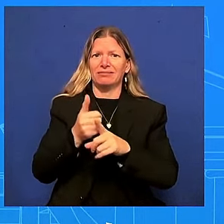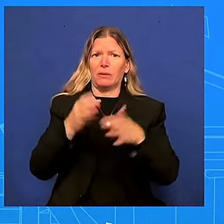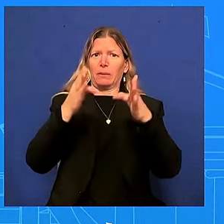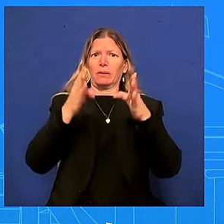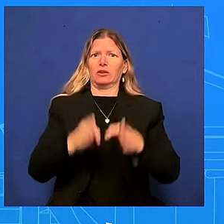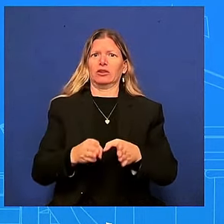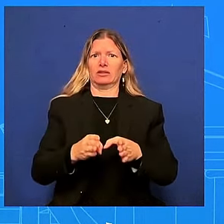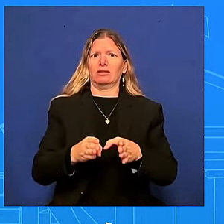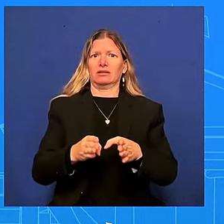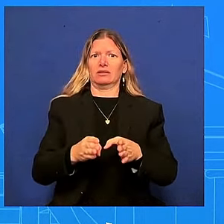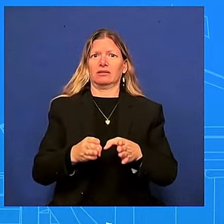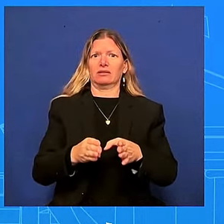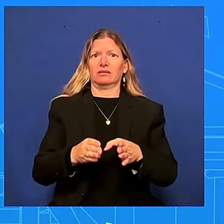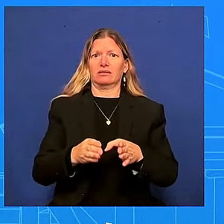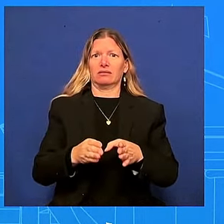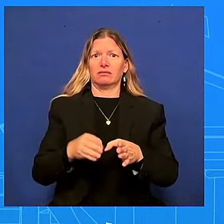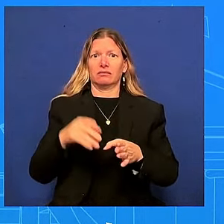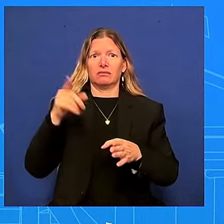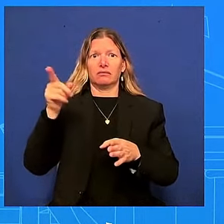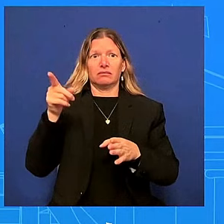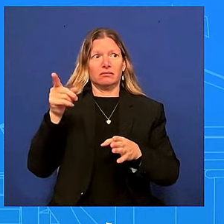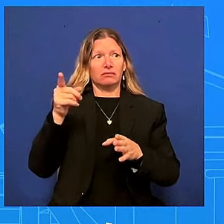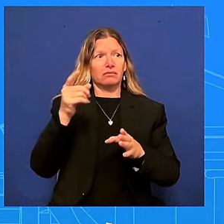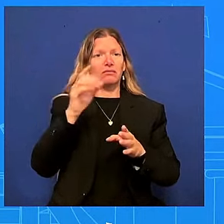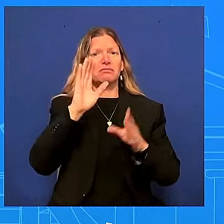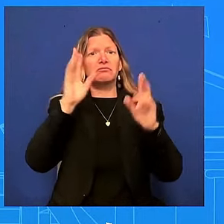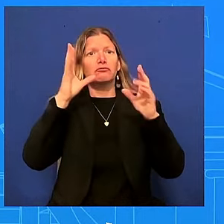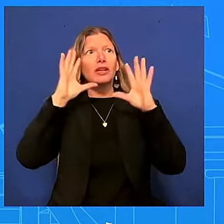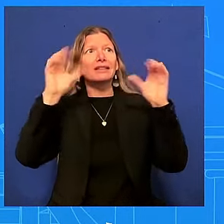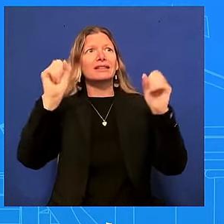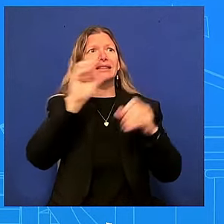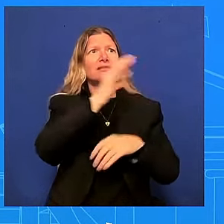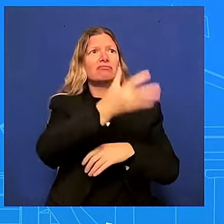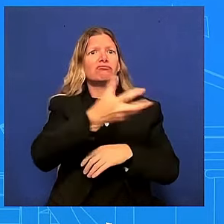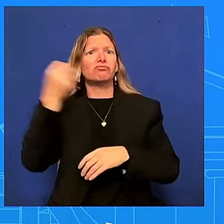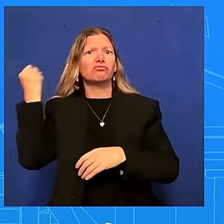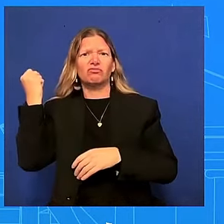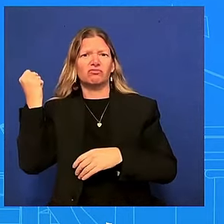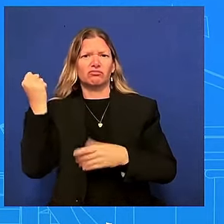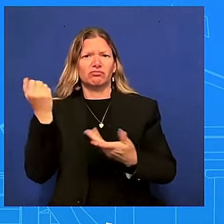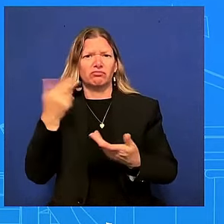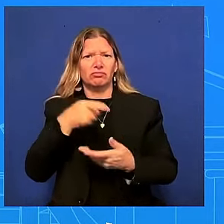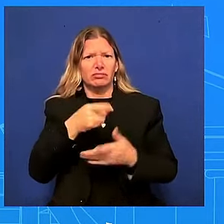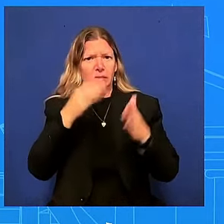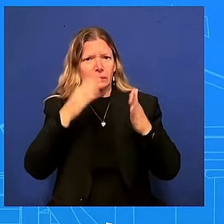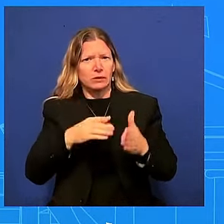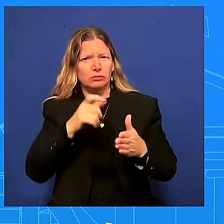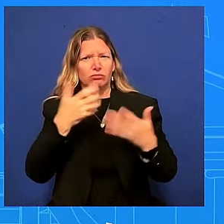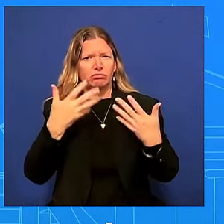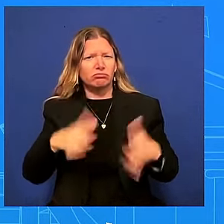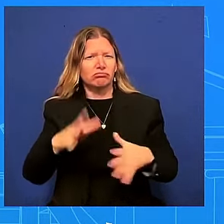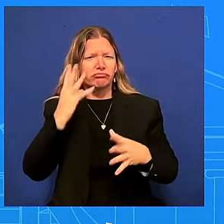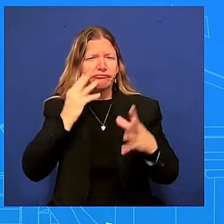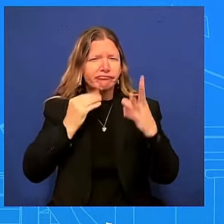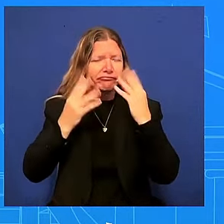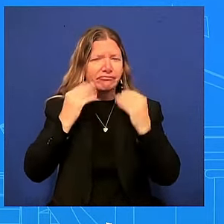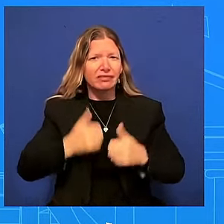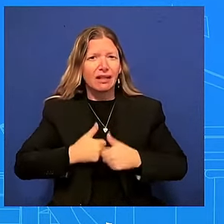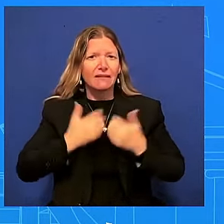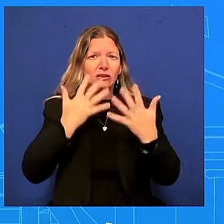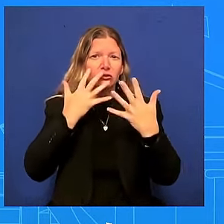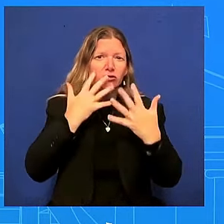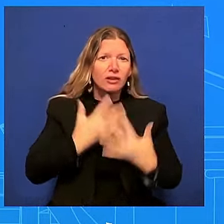who has confronted that head-on he is someone who knows how to get back down up once you've been knocked down